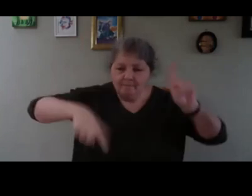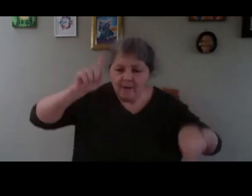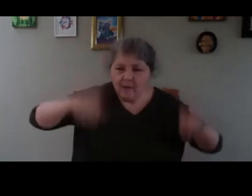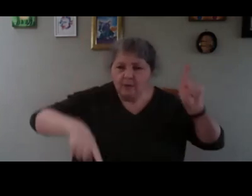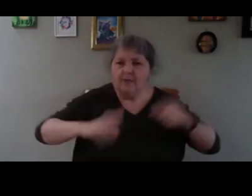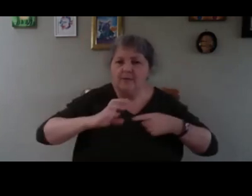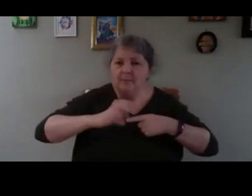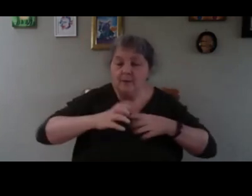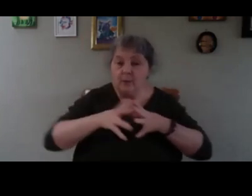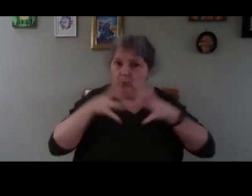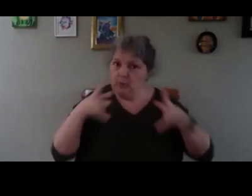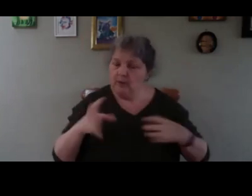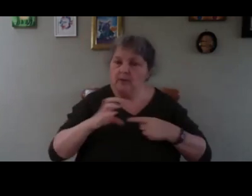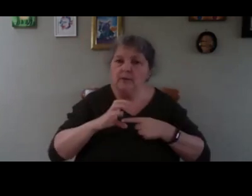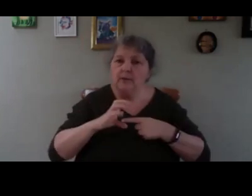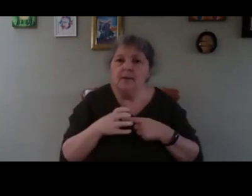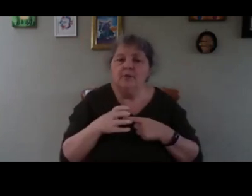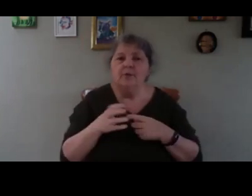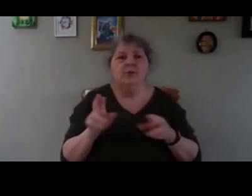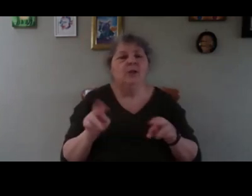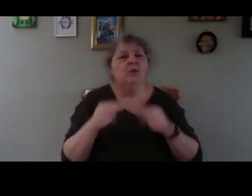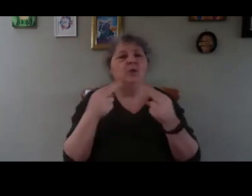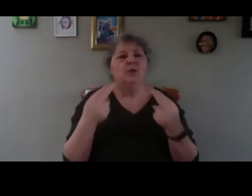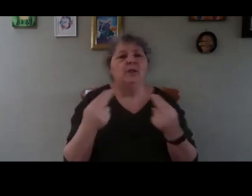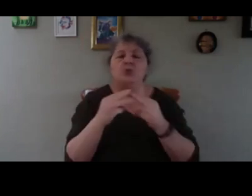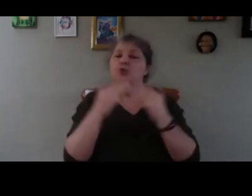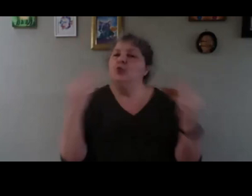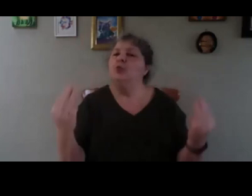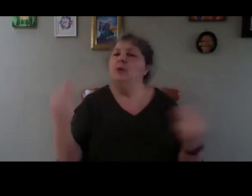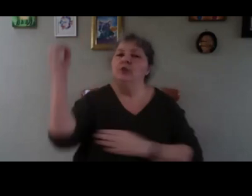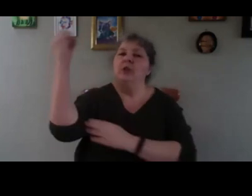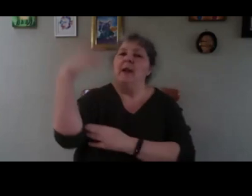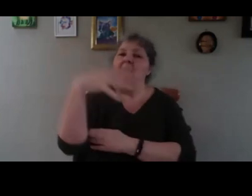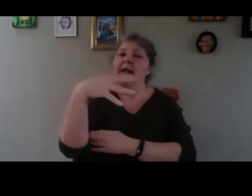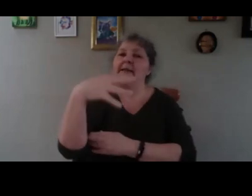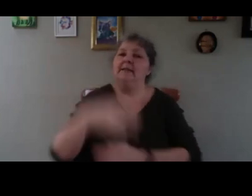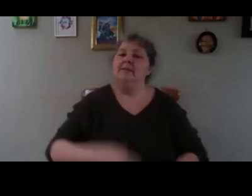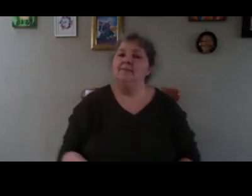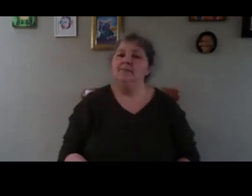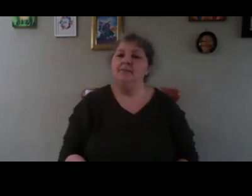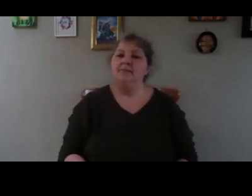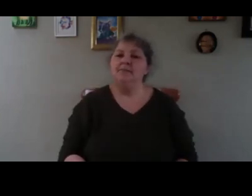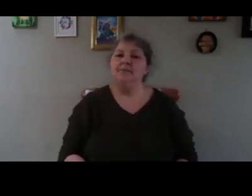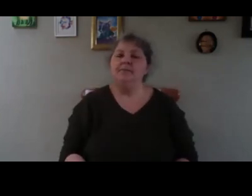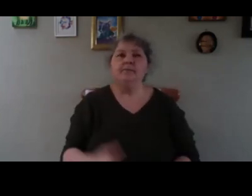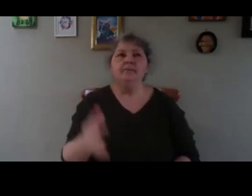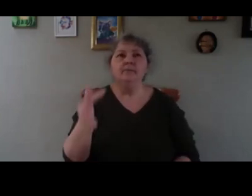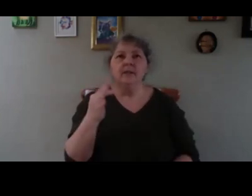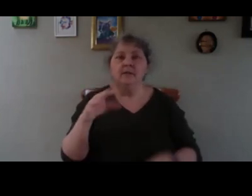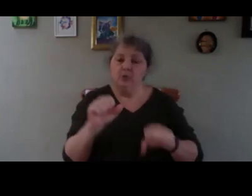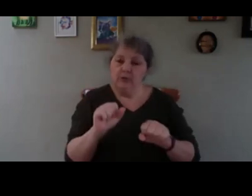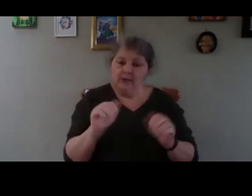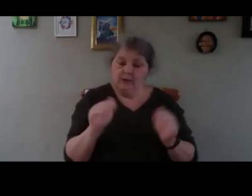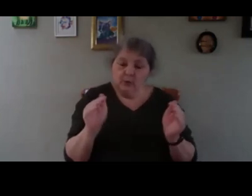big tomatoes they don't need too much light when if you take the smaller